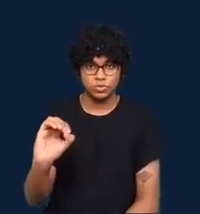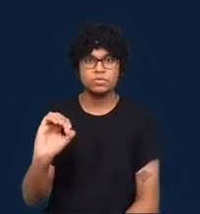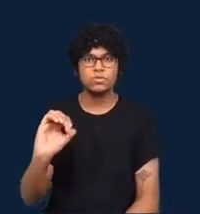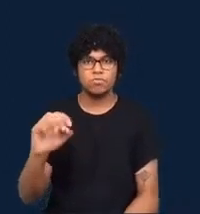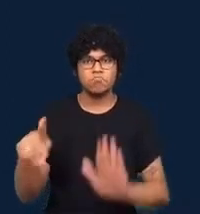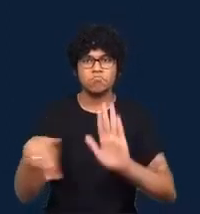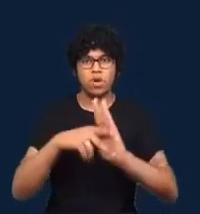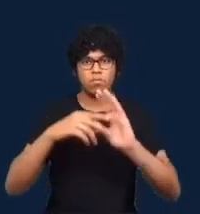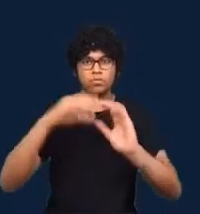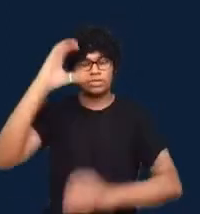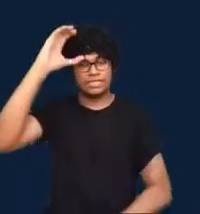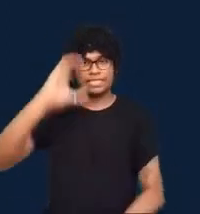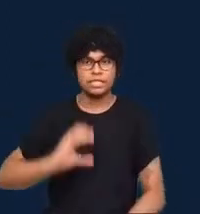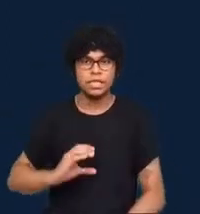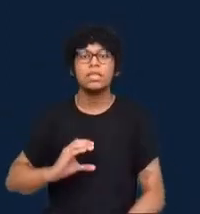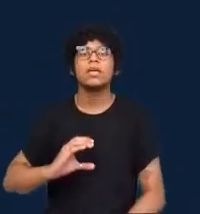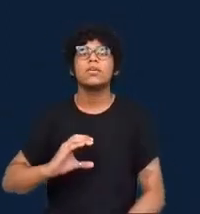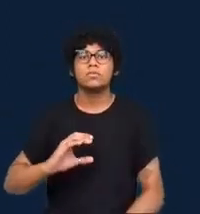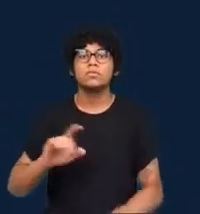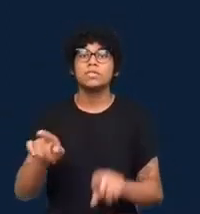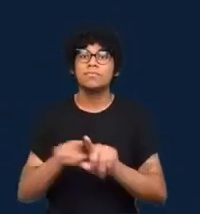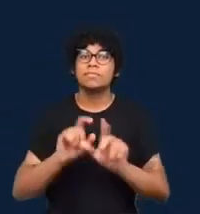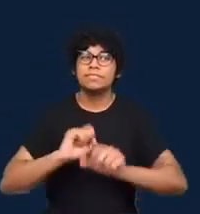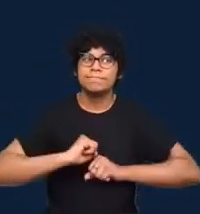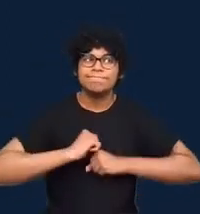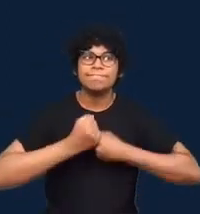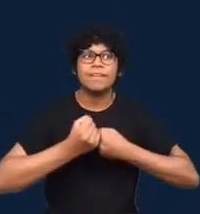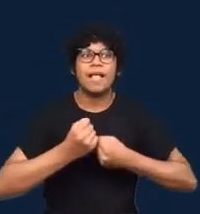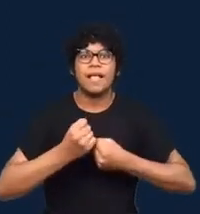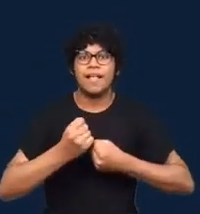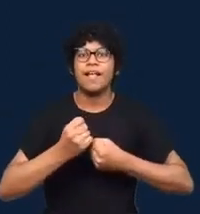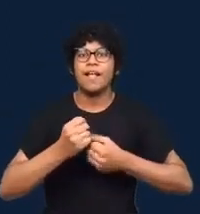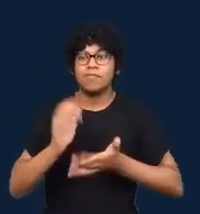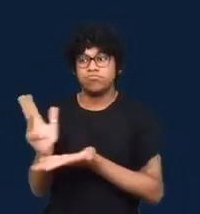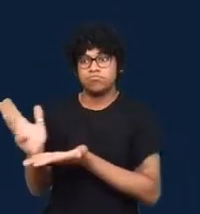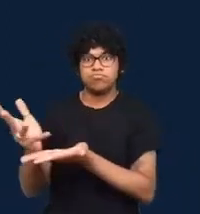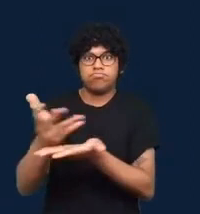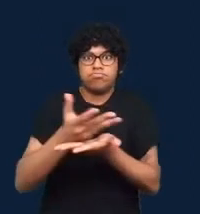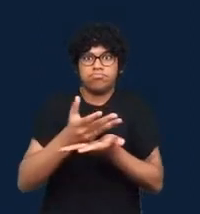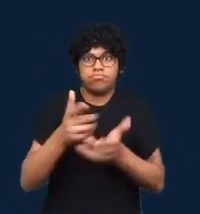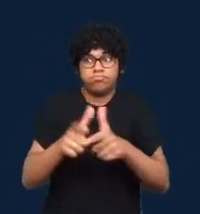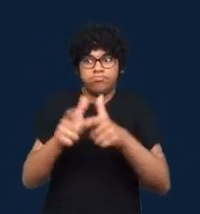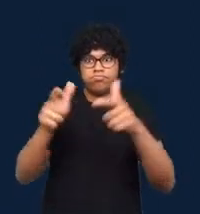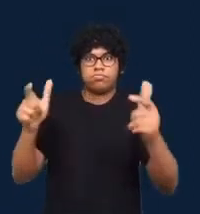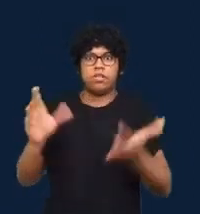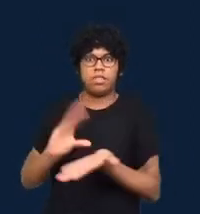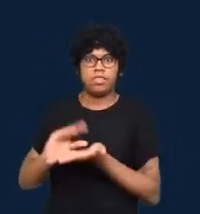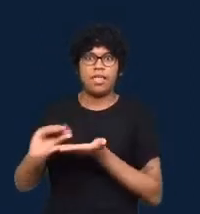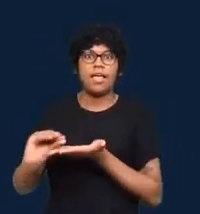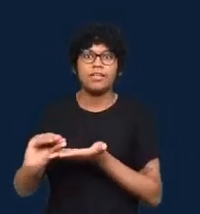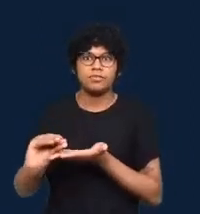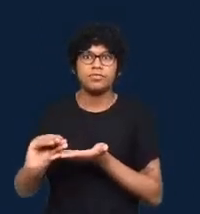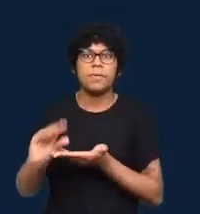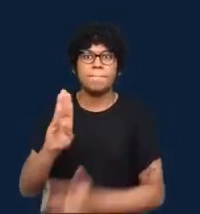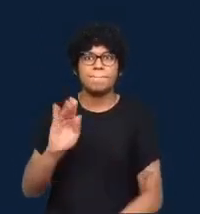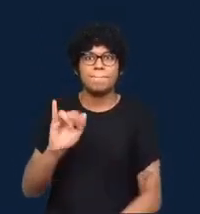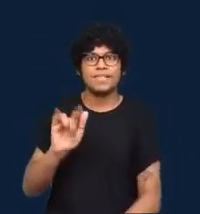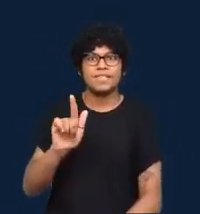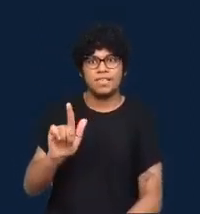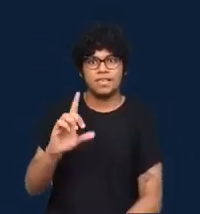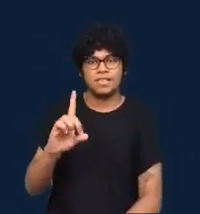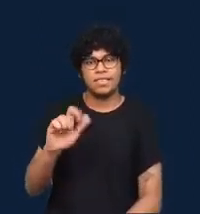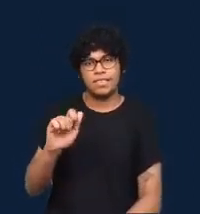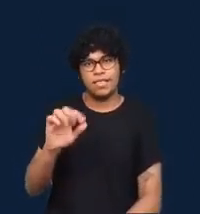course, many interesting data journalism projects in the past years have done this and have done this really well. And again, I would love to hear any